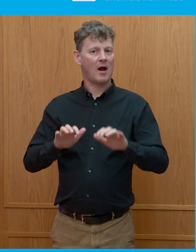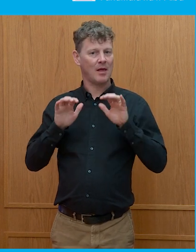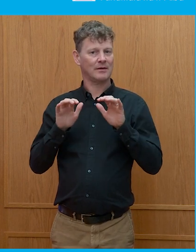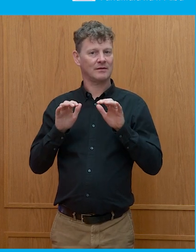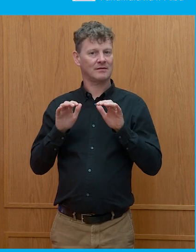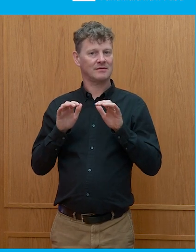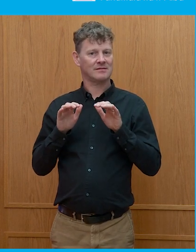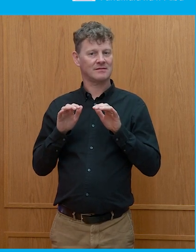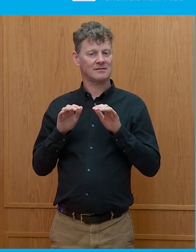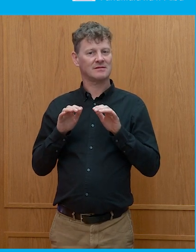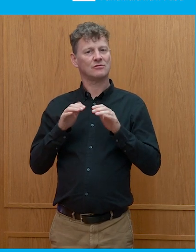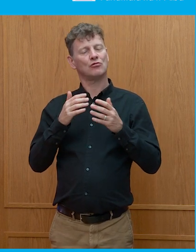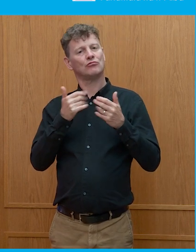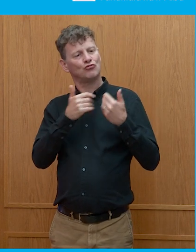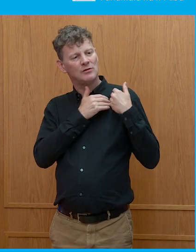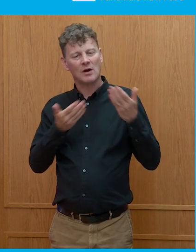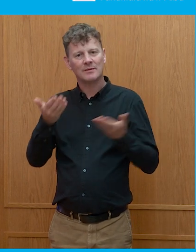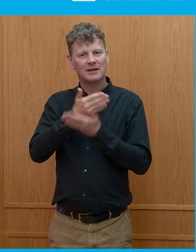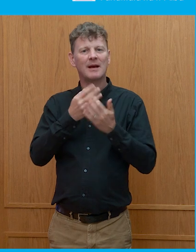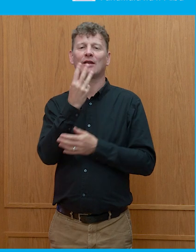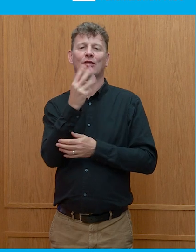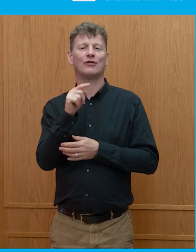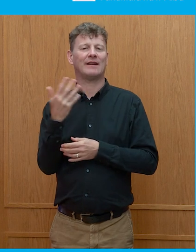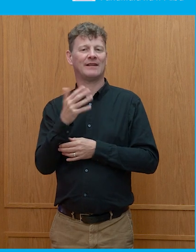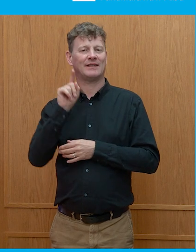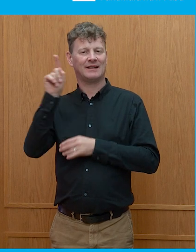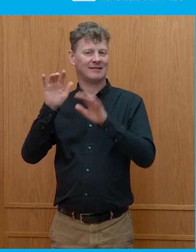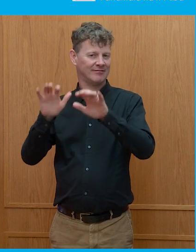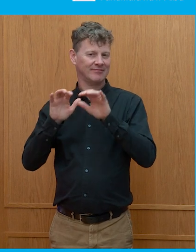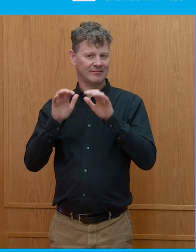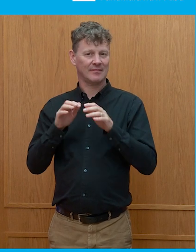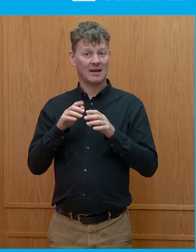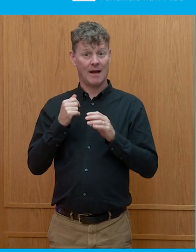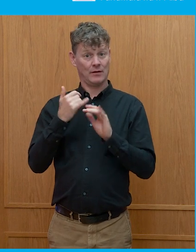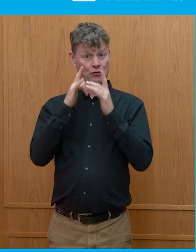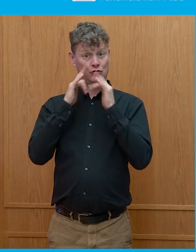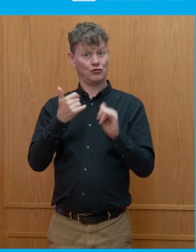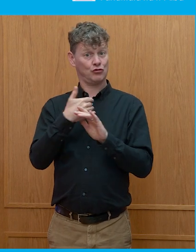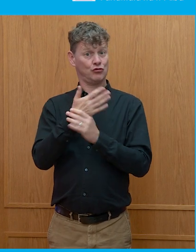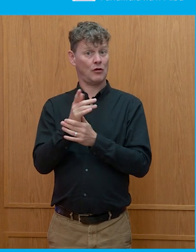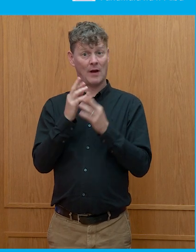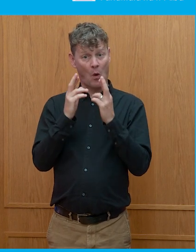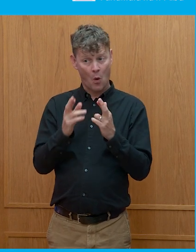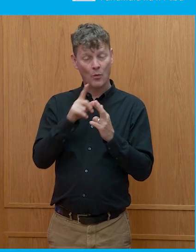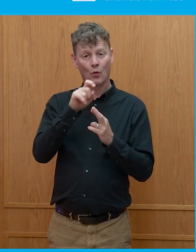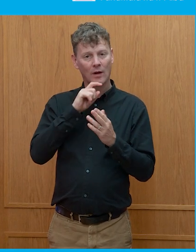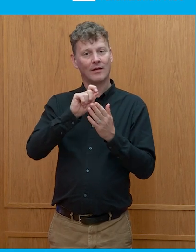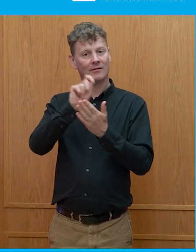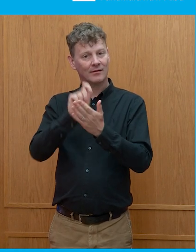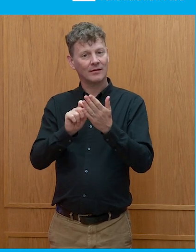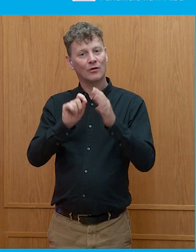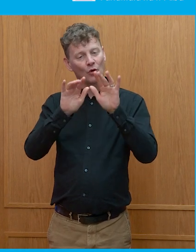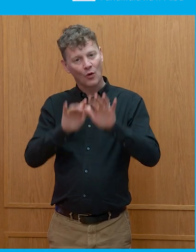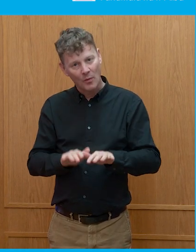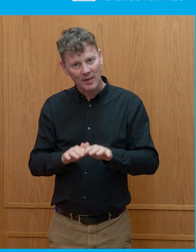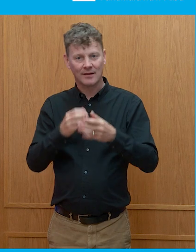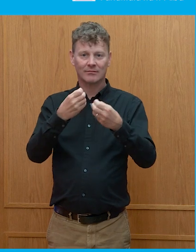responsible debate. And that's taking place at 3.15. There's a survey that will come out. I hope you will all complete it and save what you